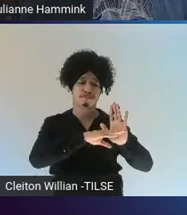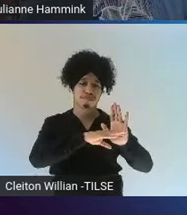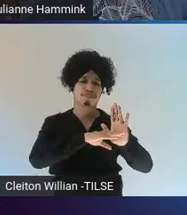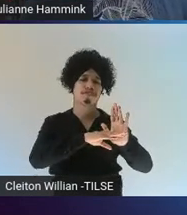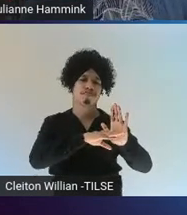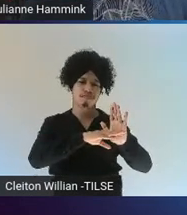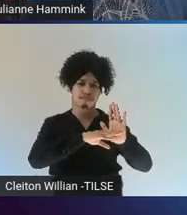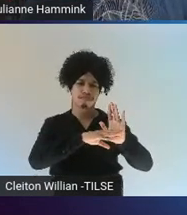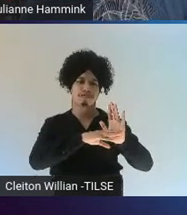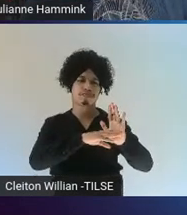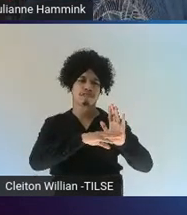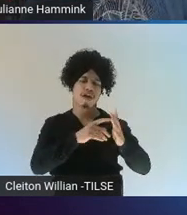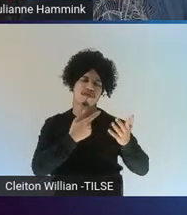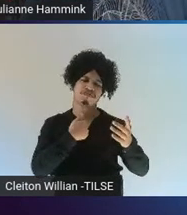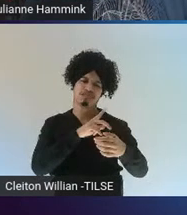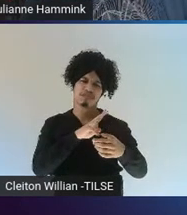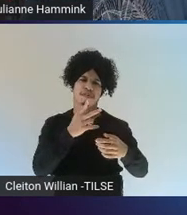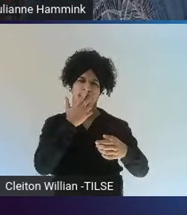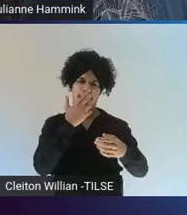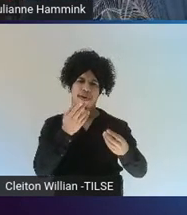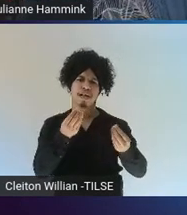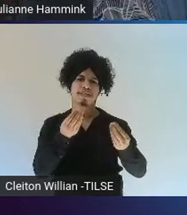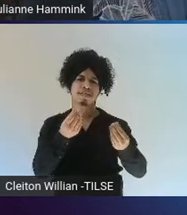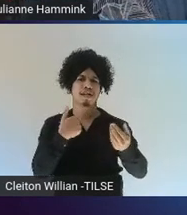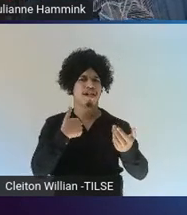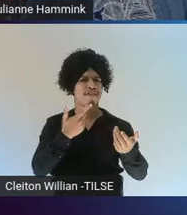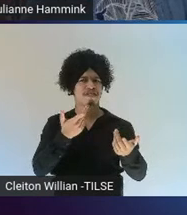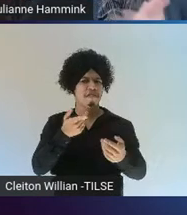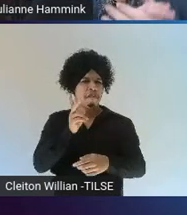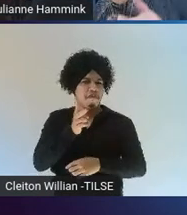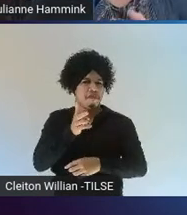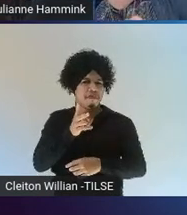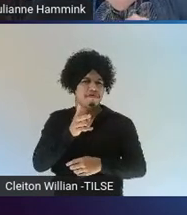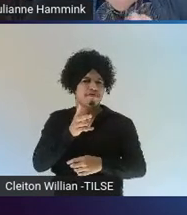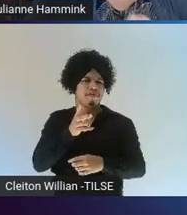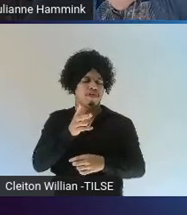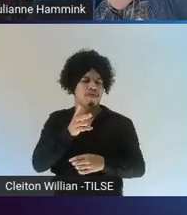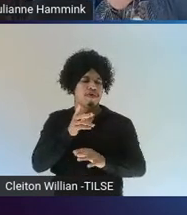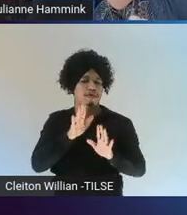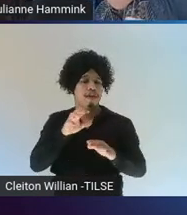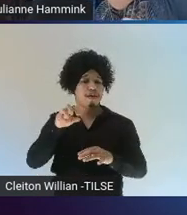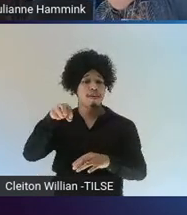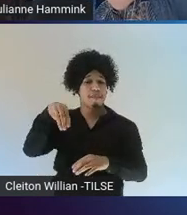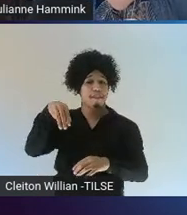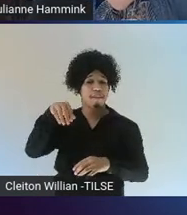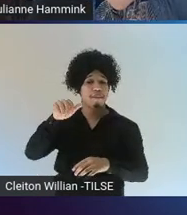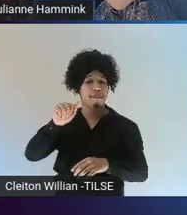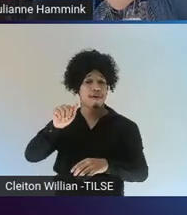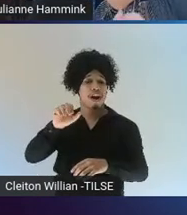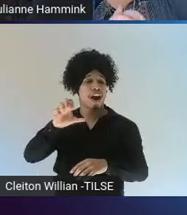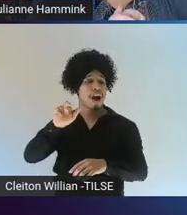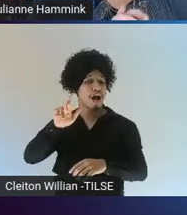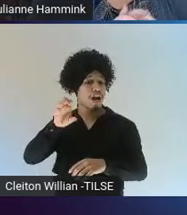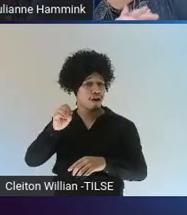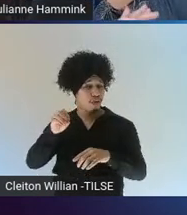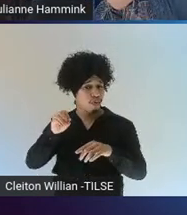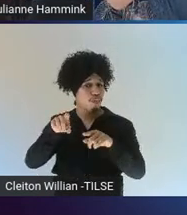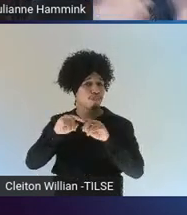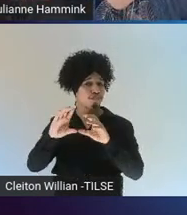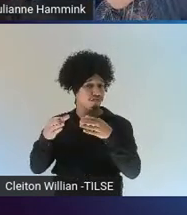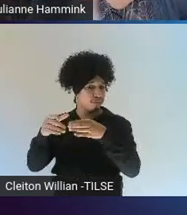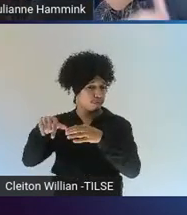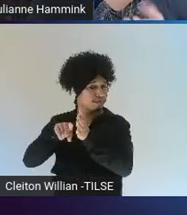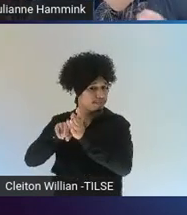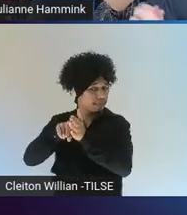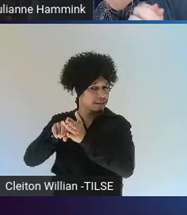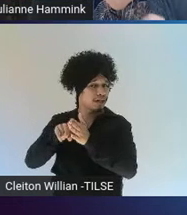idiosyncratic in a lot of cases. But Makaro and his colleagues came to these three conclusions. The